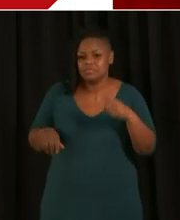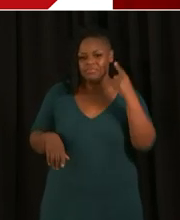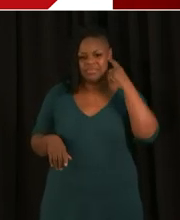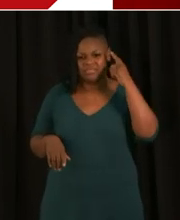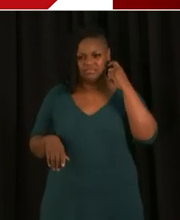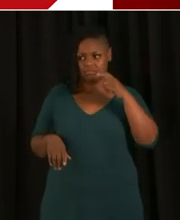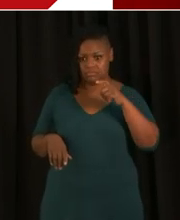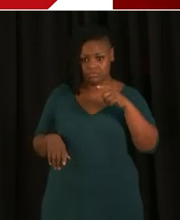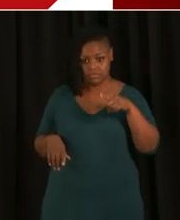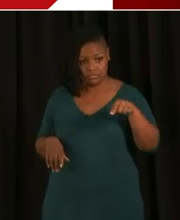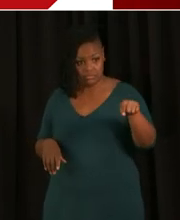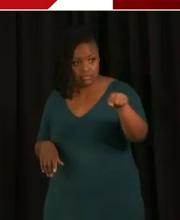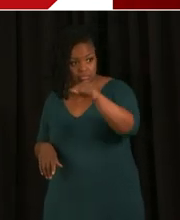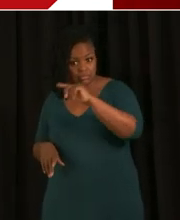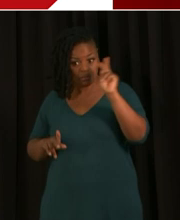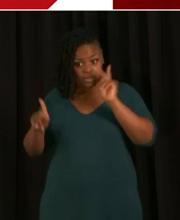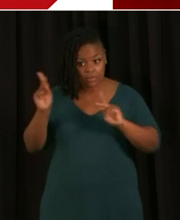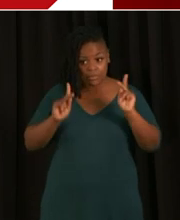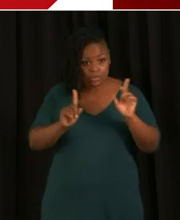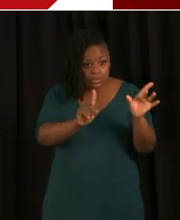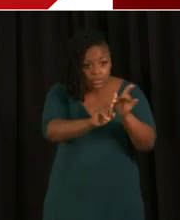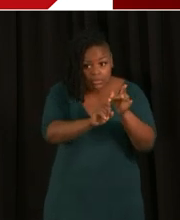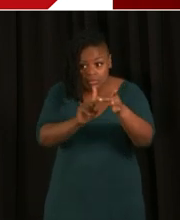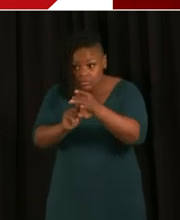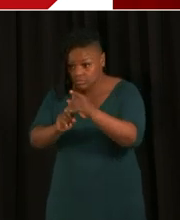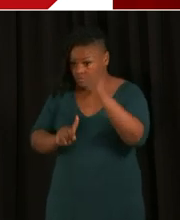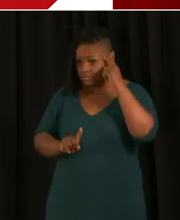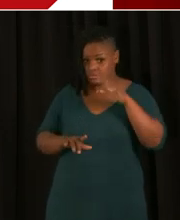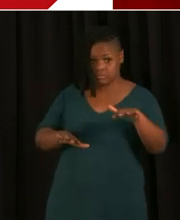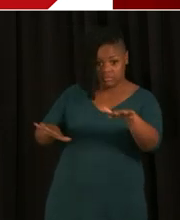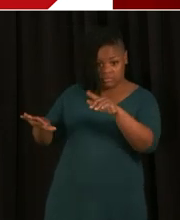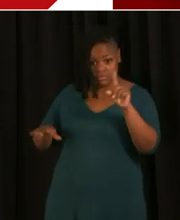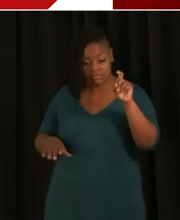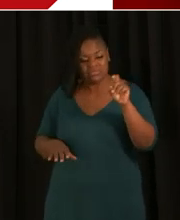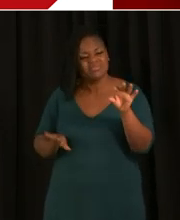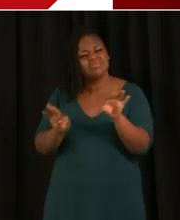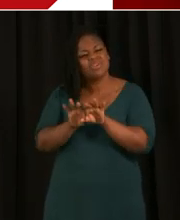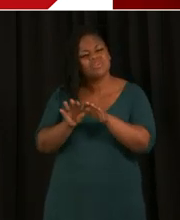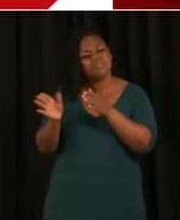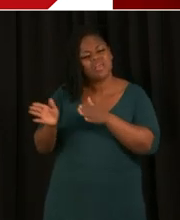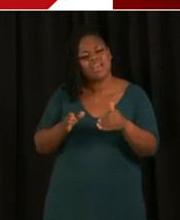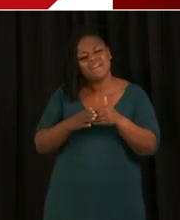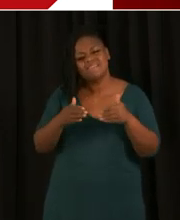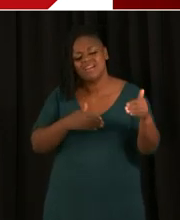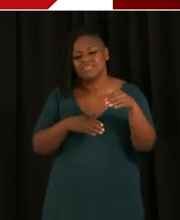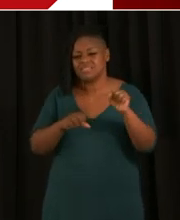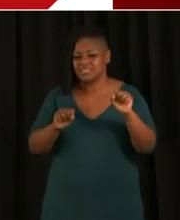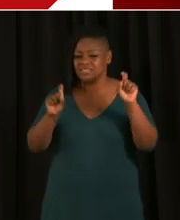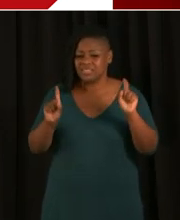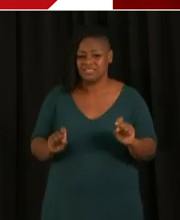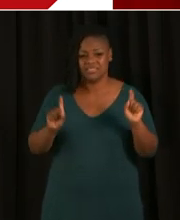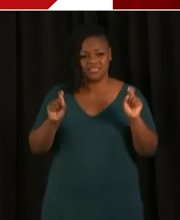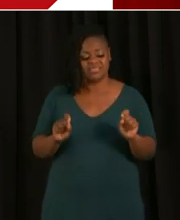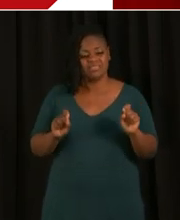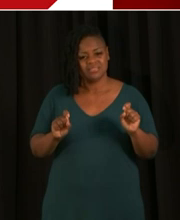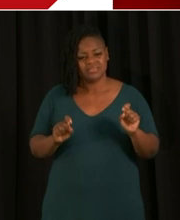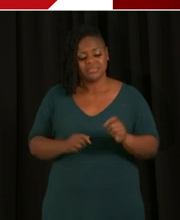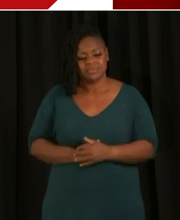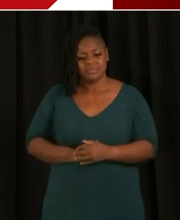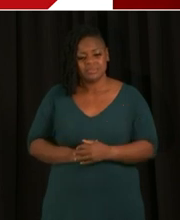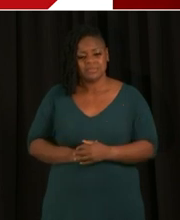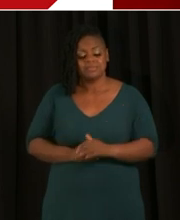that you may have been exposed, that you make a plan and go get tested. Again, all of our testing locations are available at coronavirus